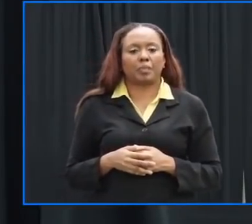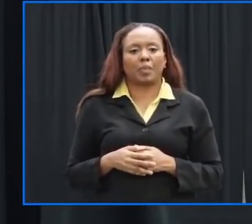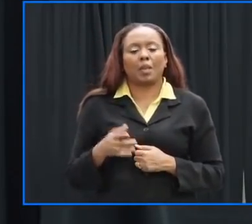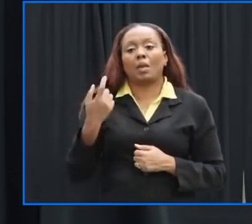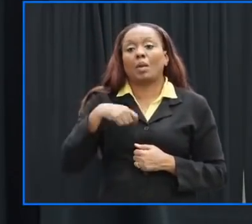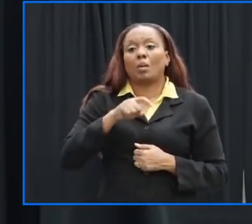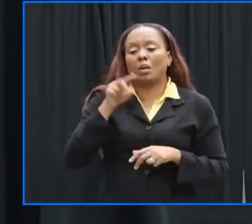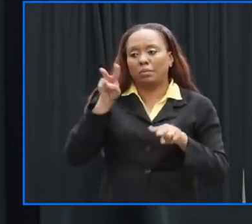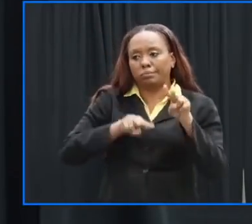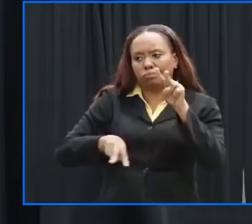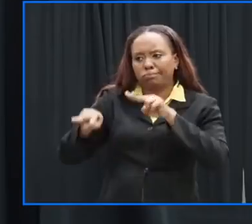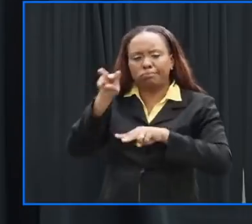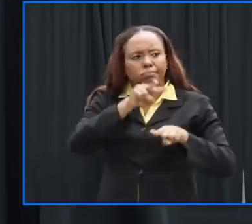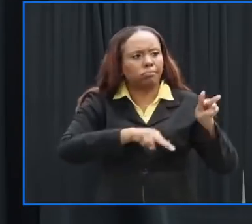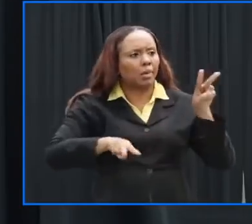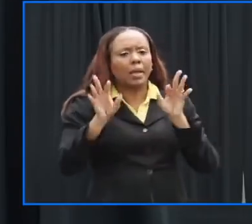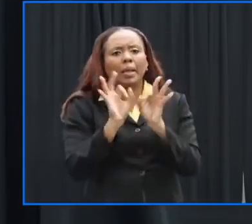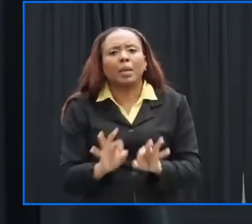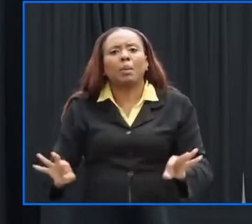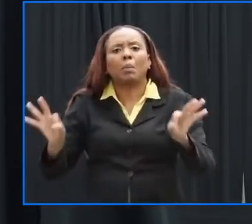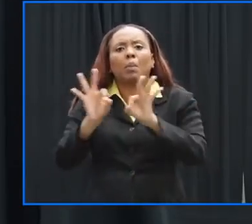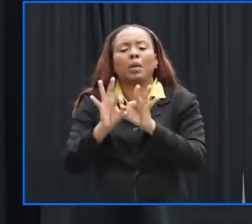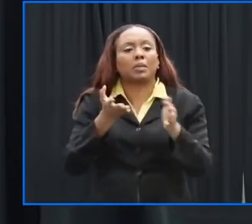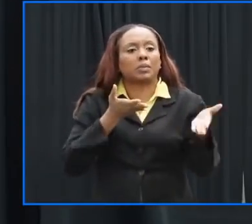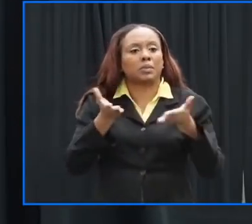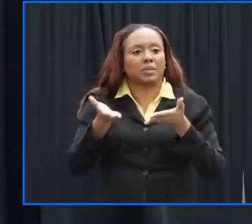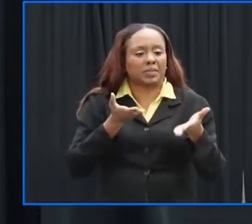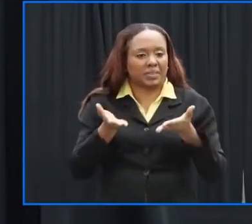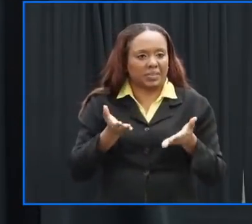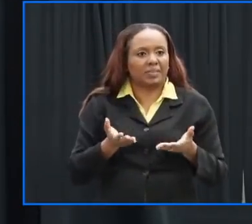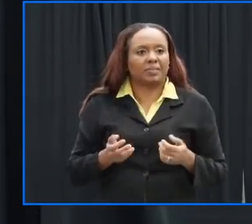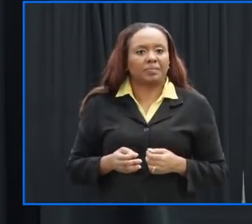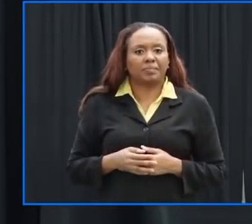the essential services and a number of facilities be